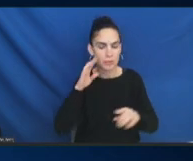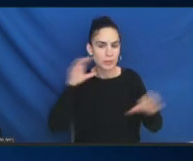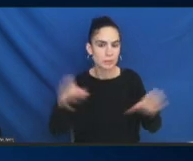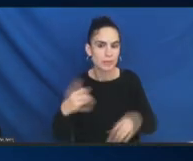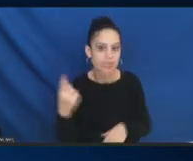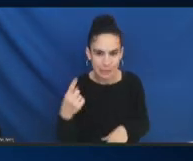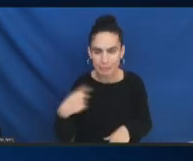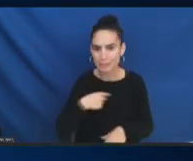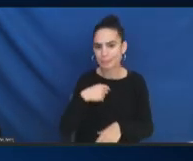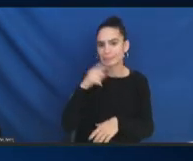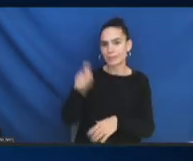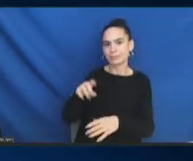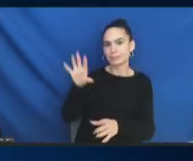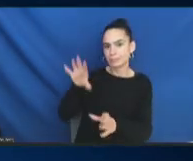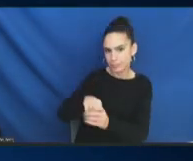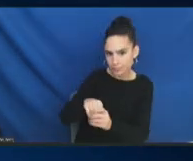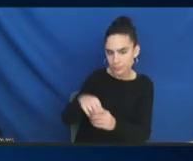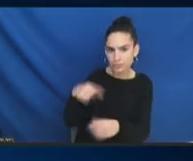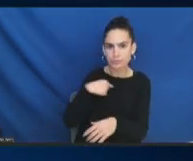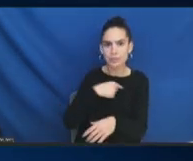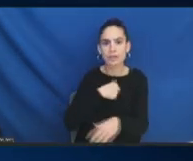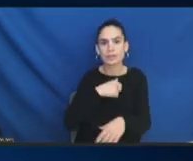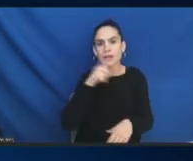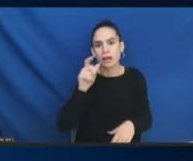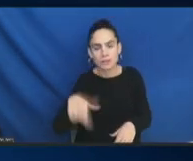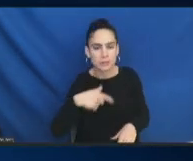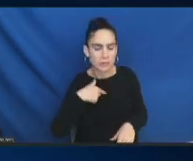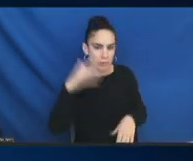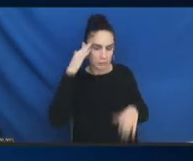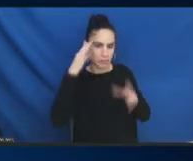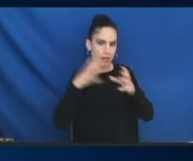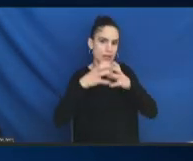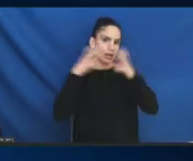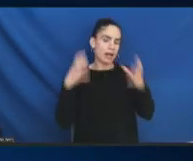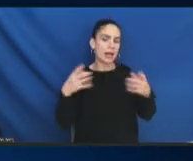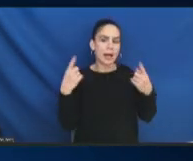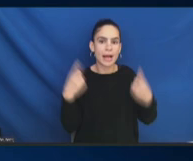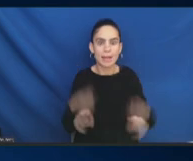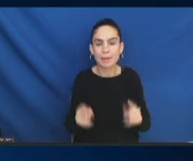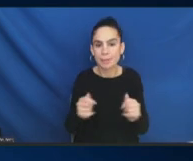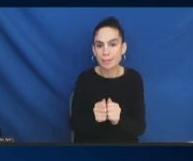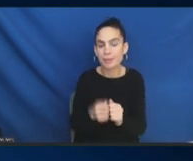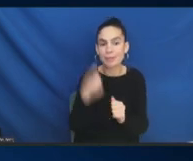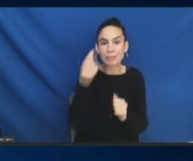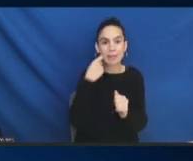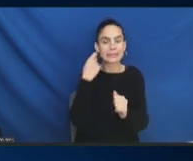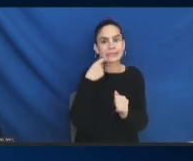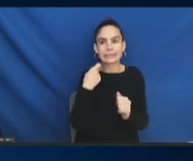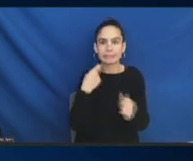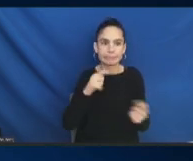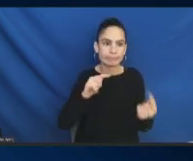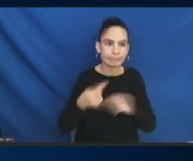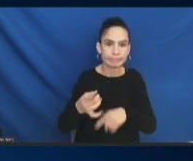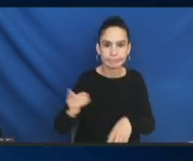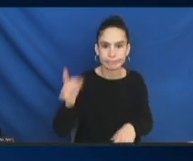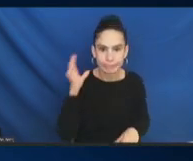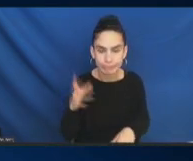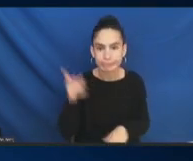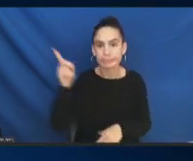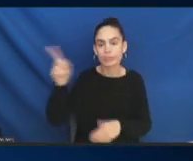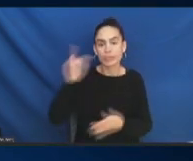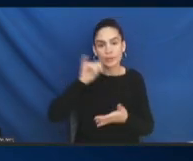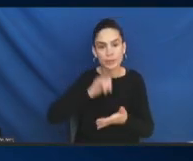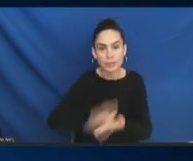put it out there. It's like I know there's a lot coming in given the recent incidents, both in New York, Philadelphia, California, other places.